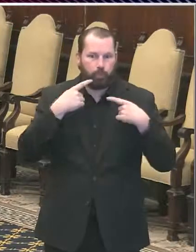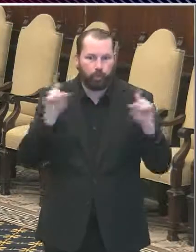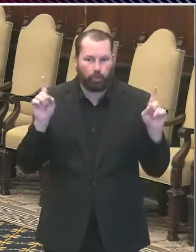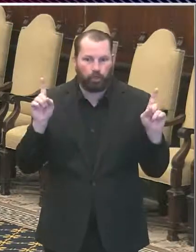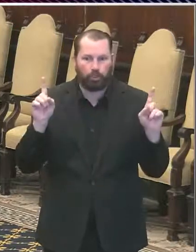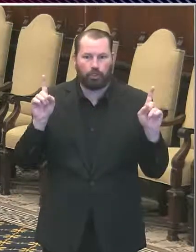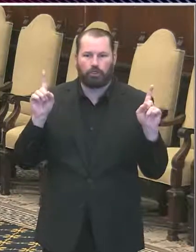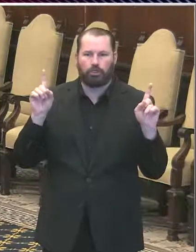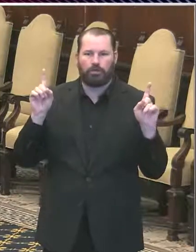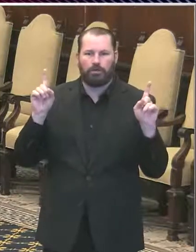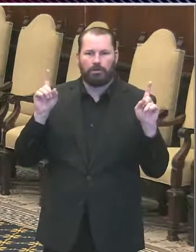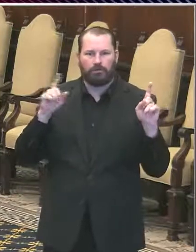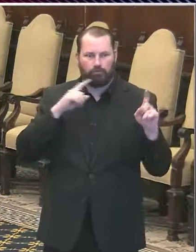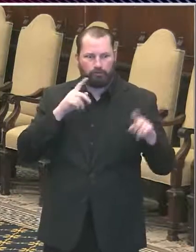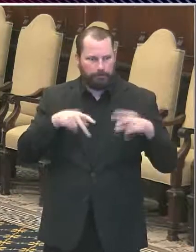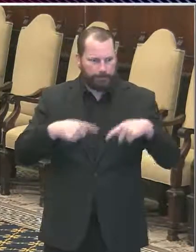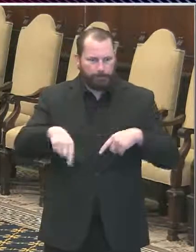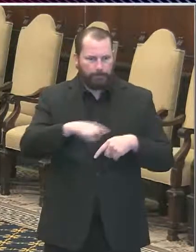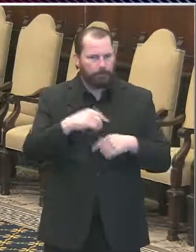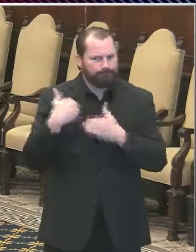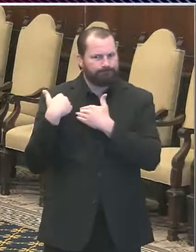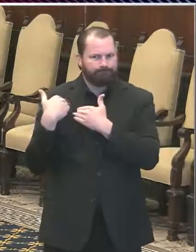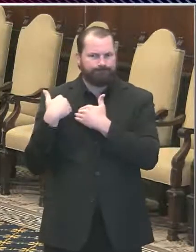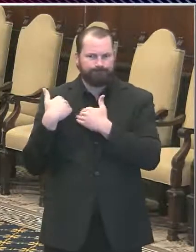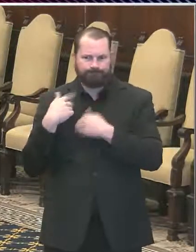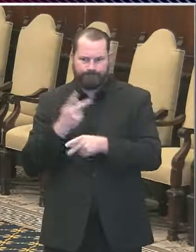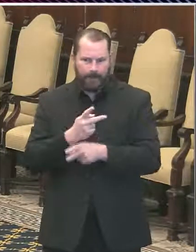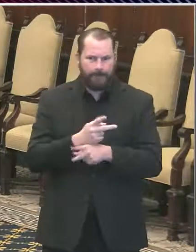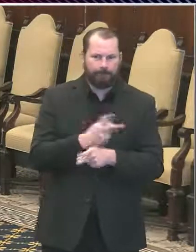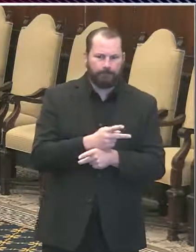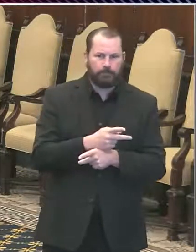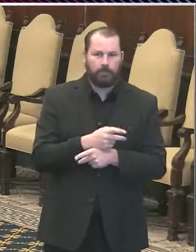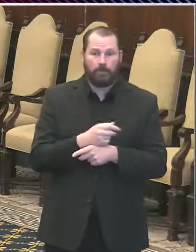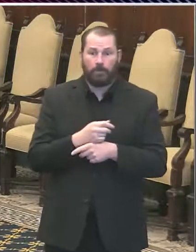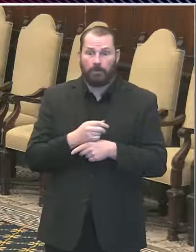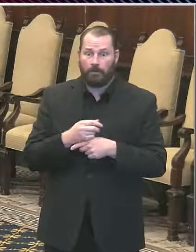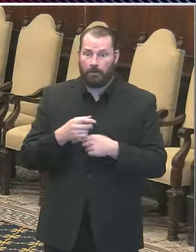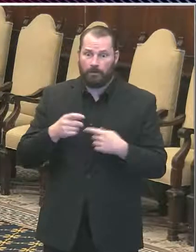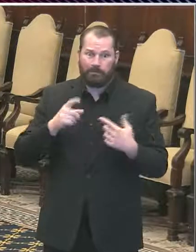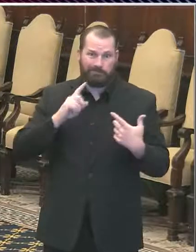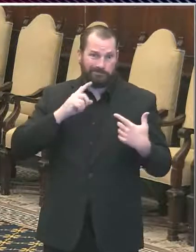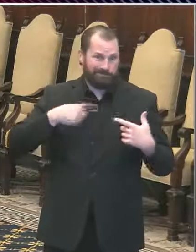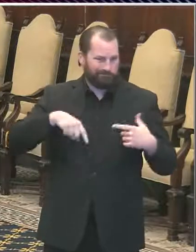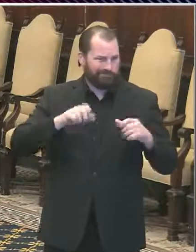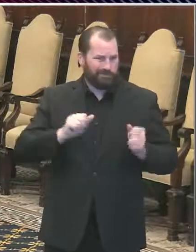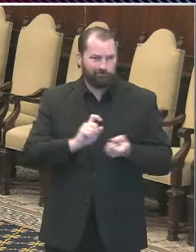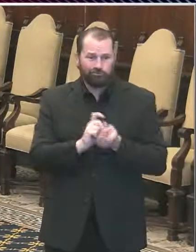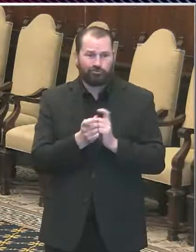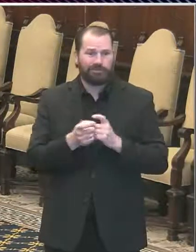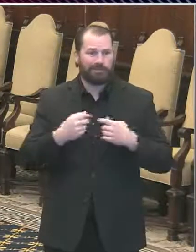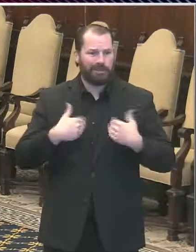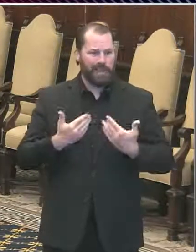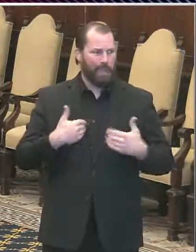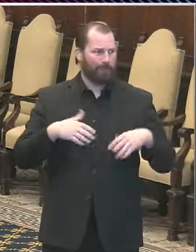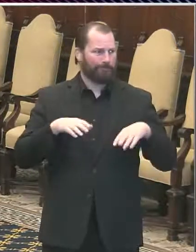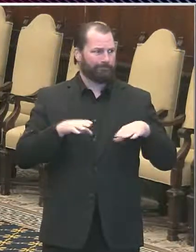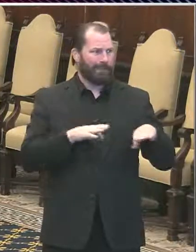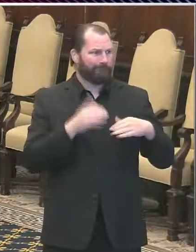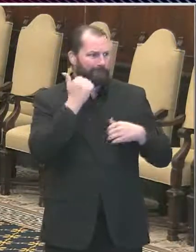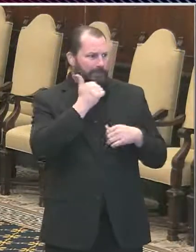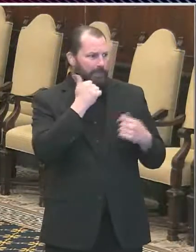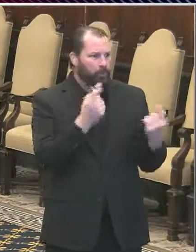responsible. It shows that we can change how we behave every day. As we approach the next phase in this, the yellow phase,